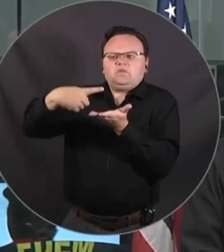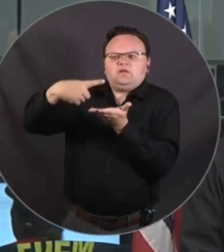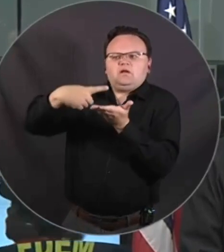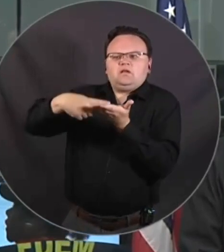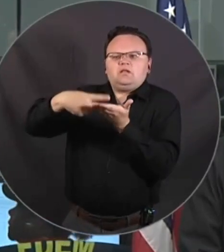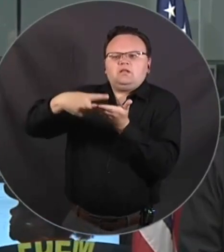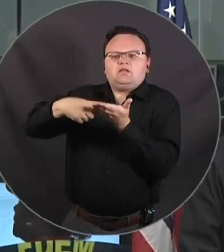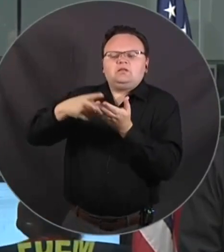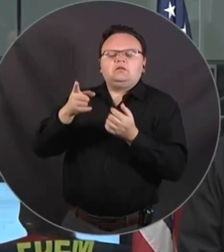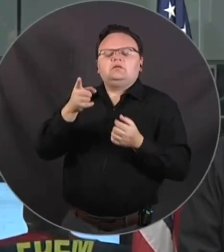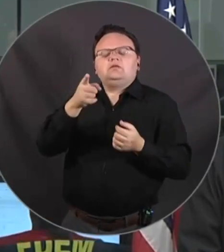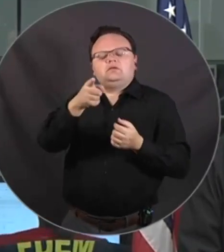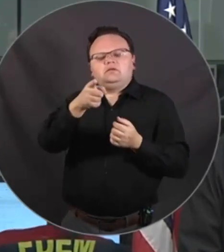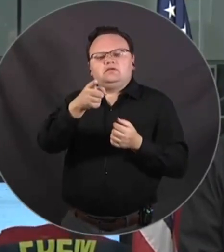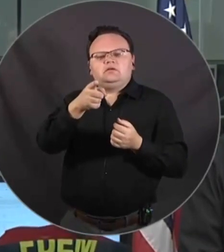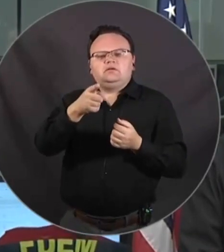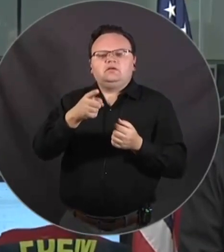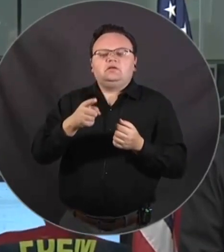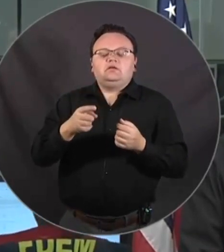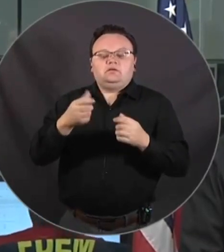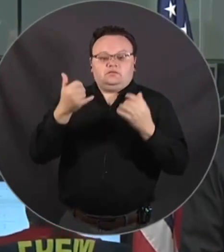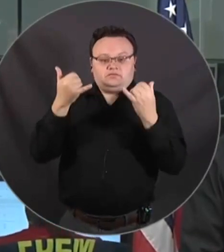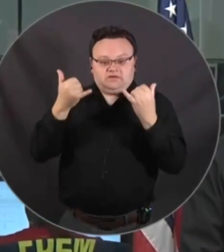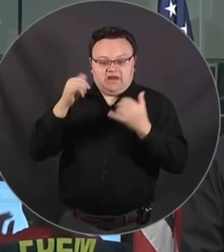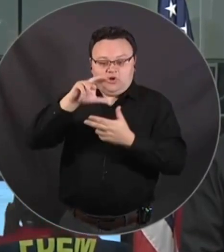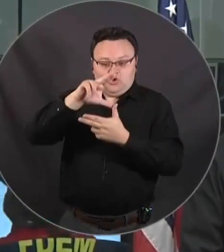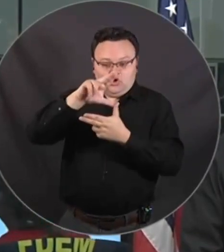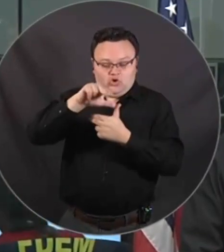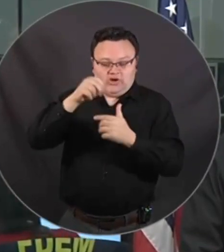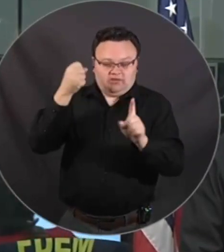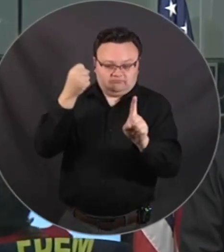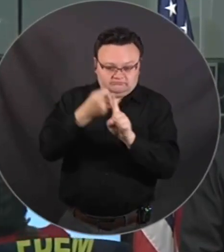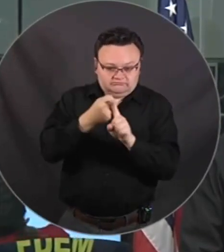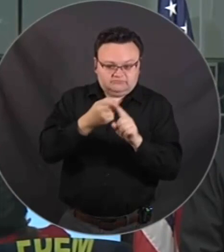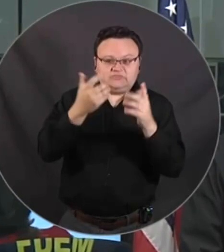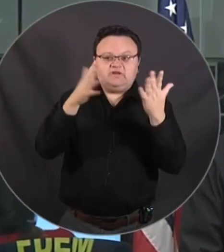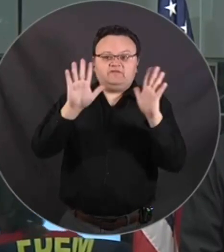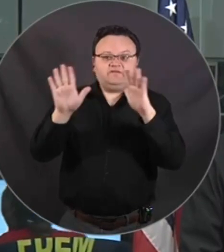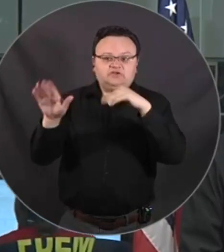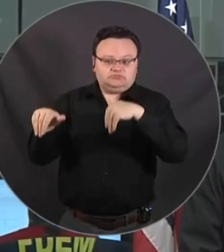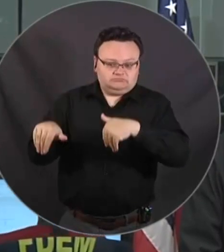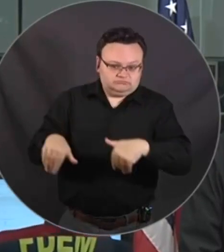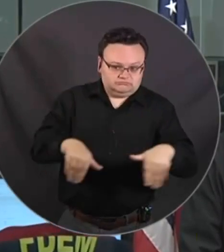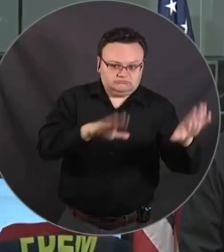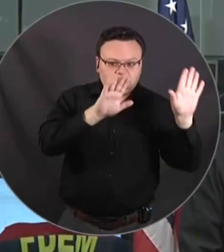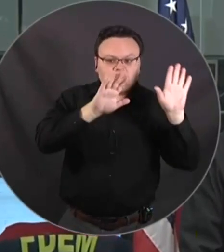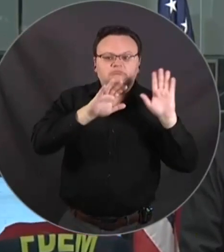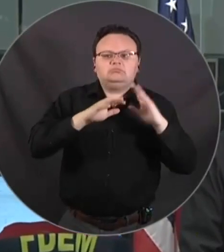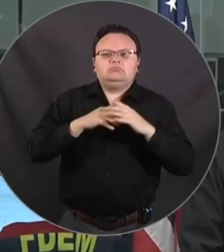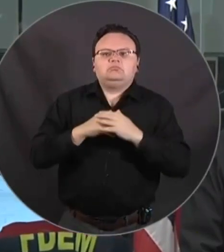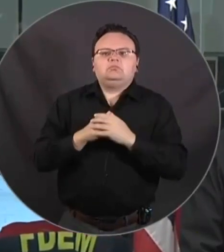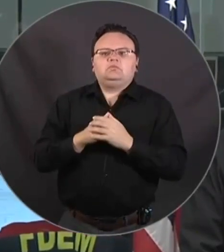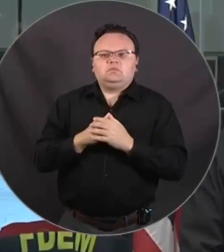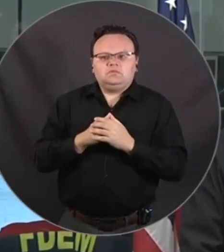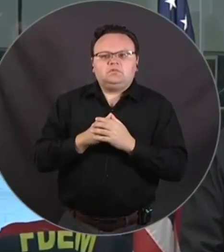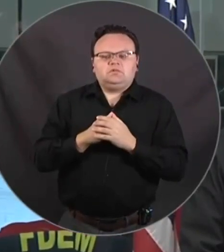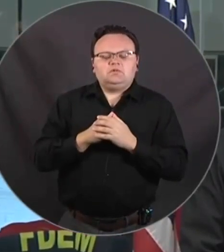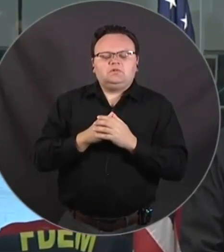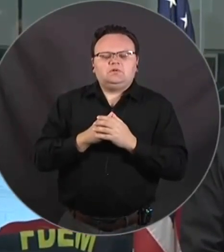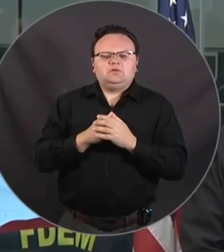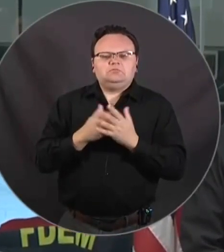that you should be doing now that the disaster is hit and you are getting ready to start taking your debris to the edge of the roadway.